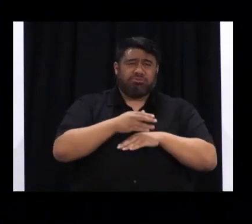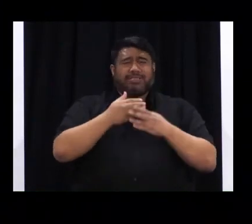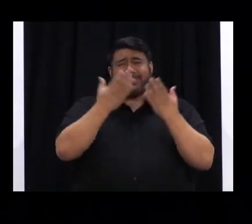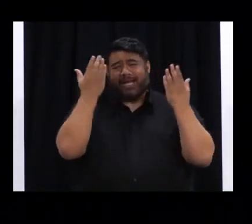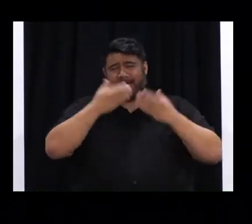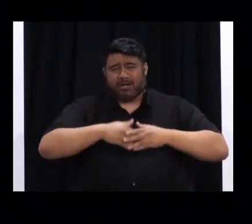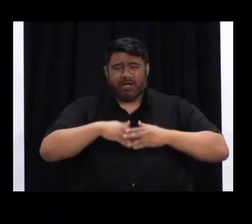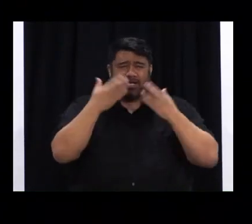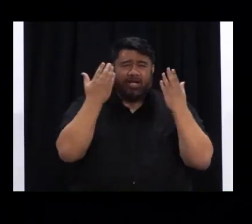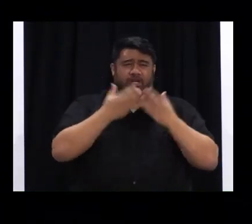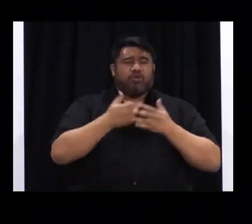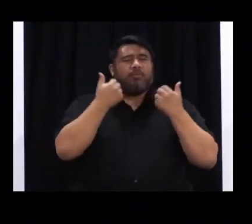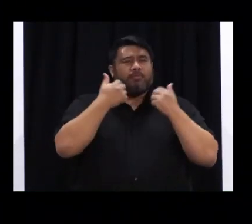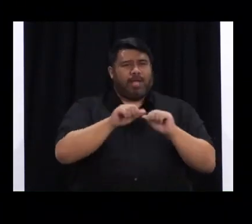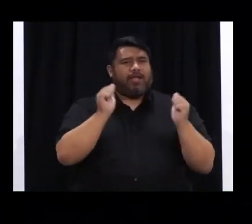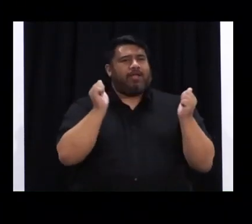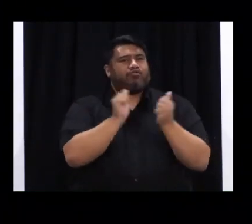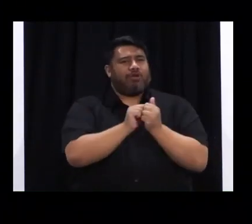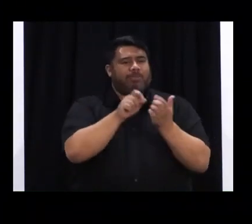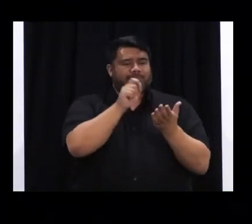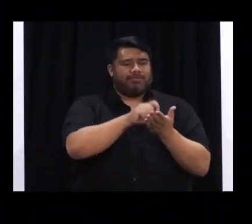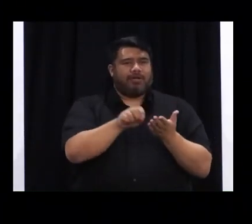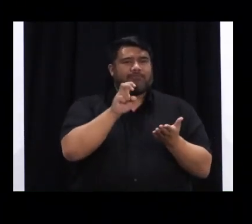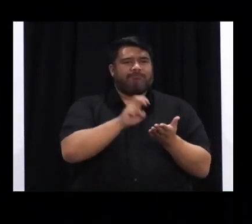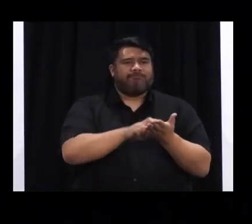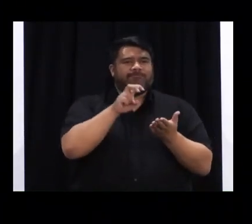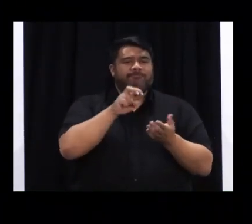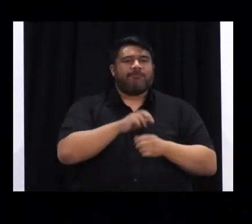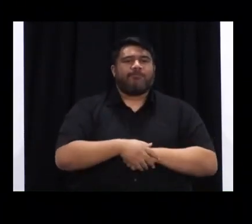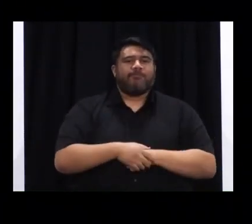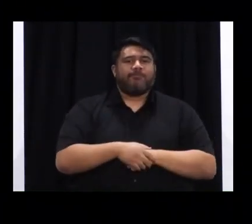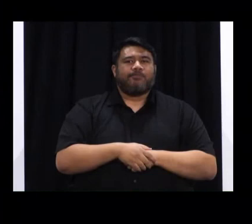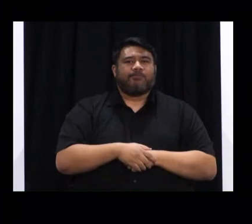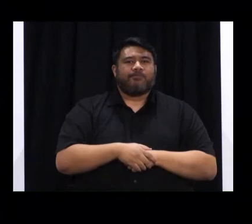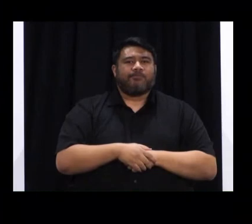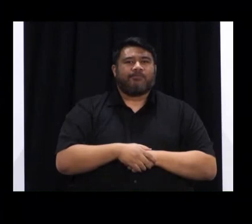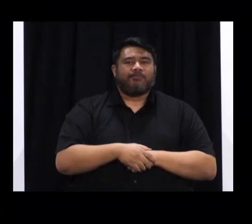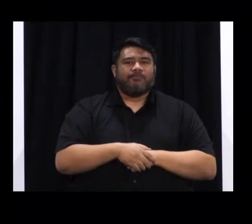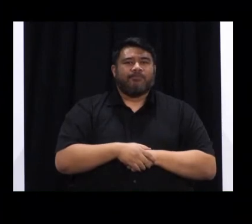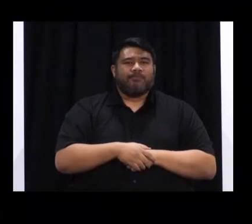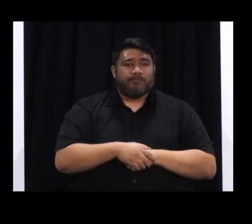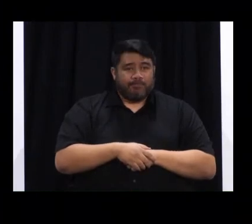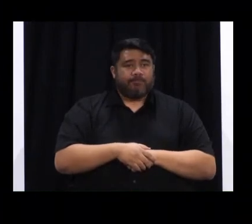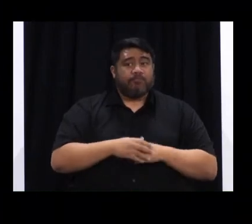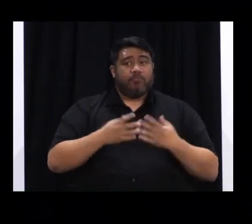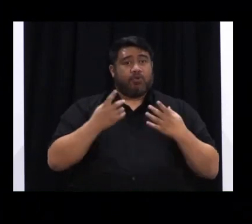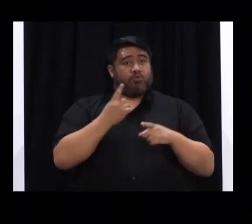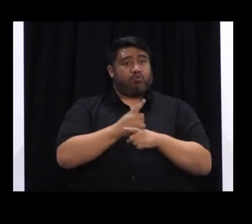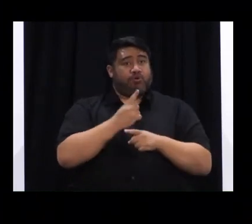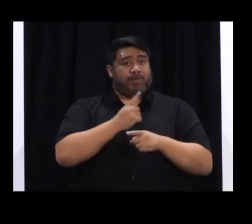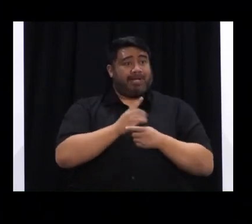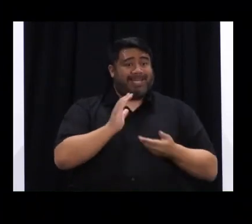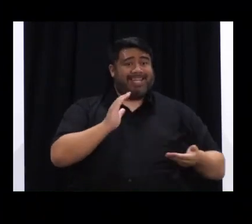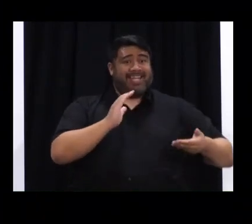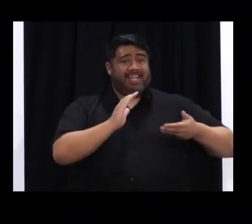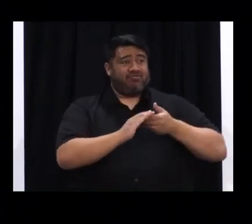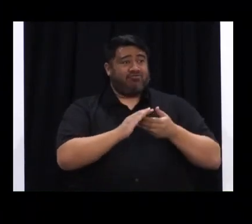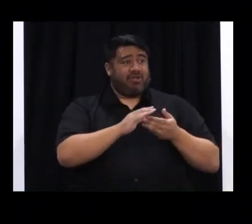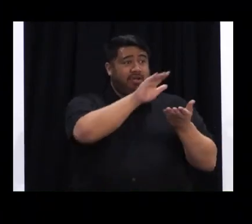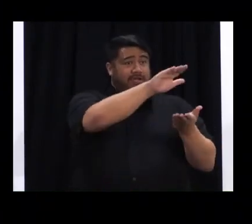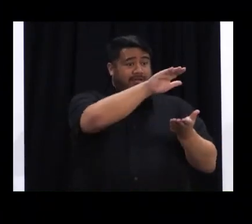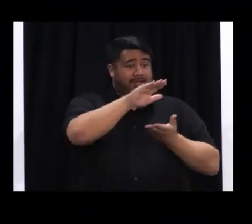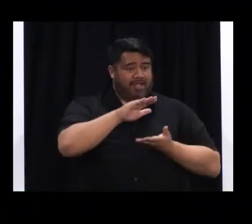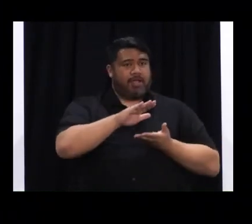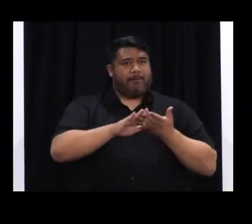While I cannot go into details of our future arrangements just yet, what I can say for now is that with the assurance of these extra doses, we can keep